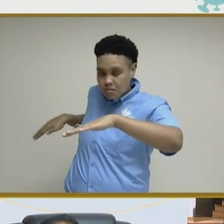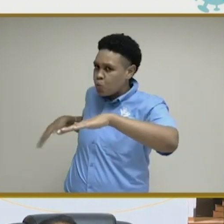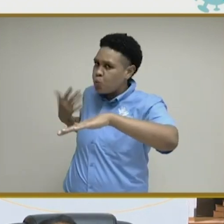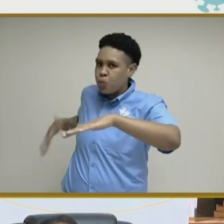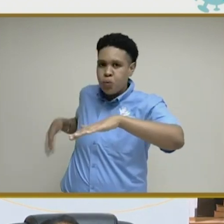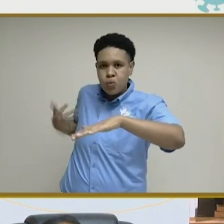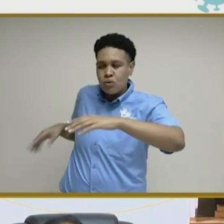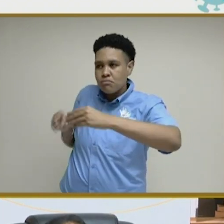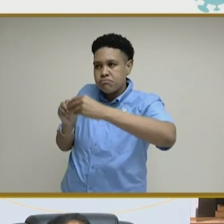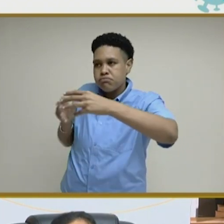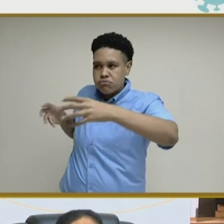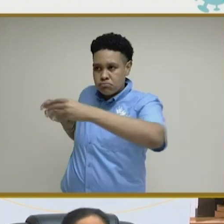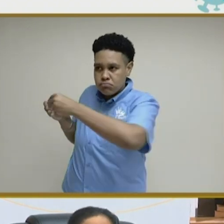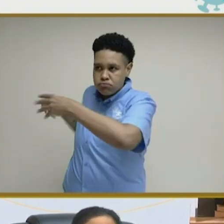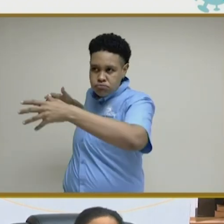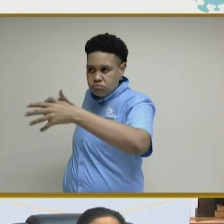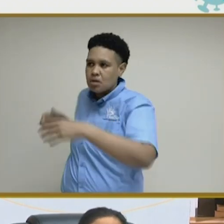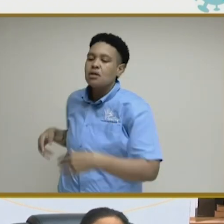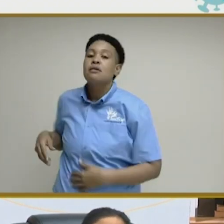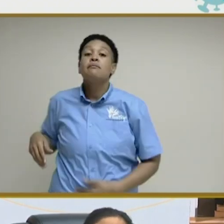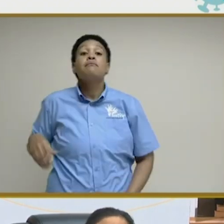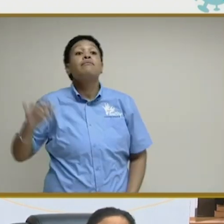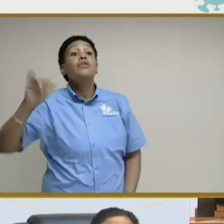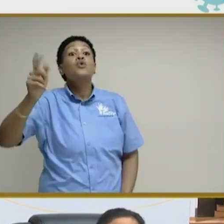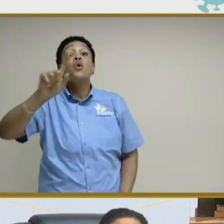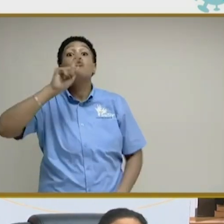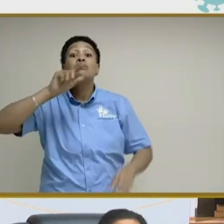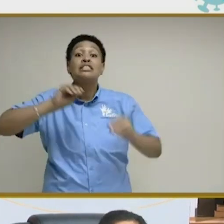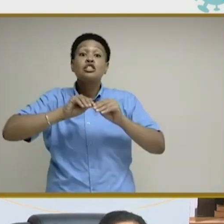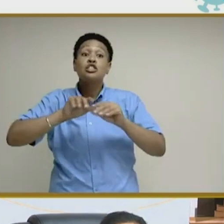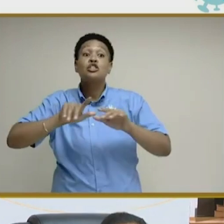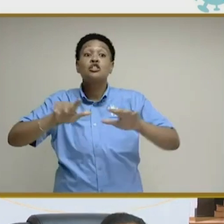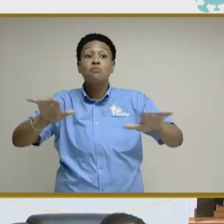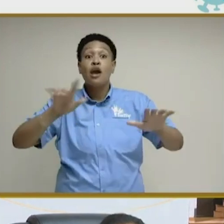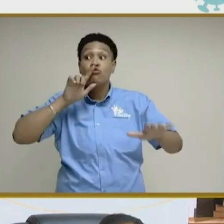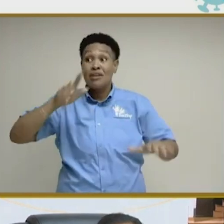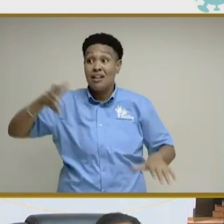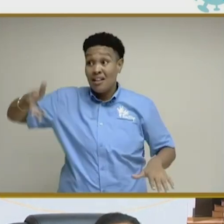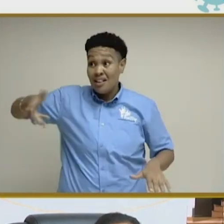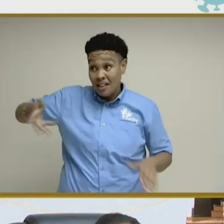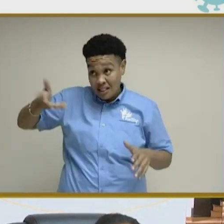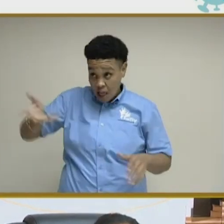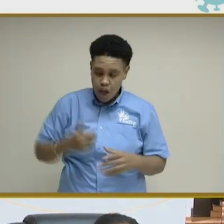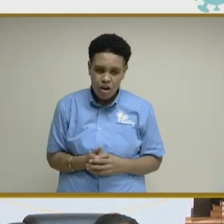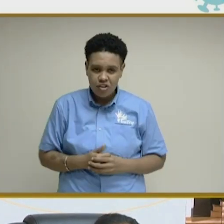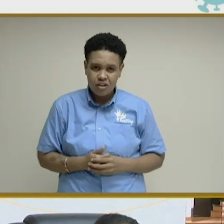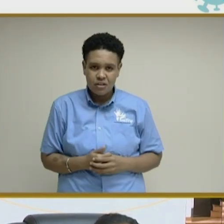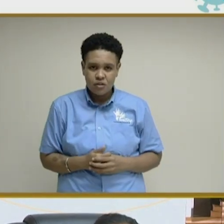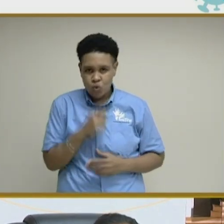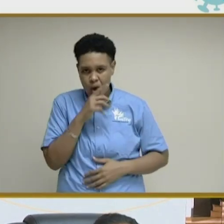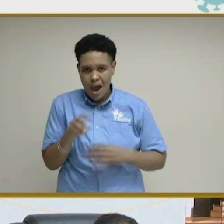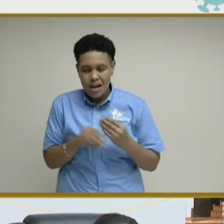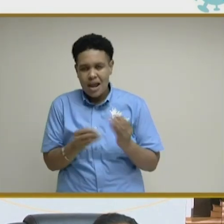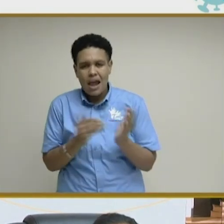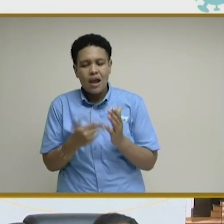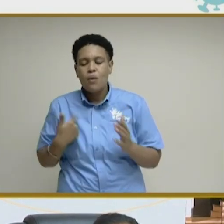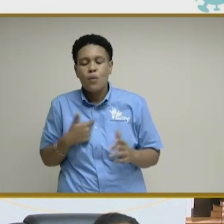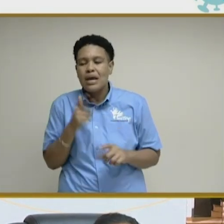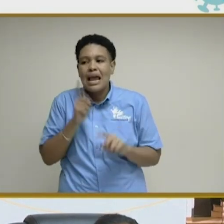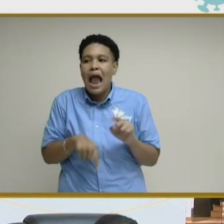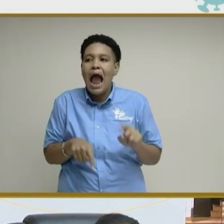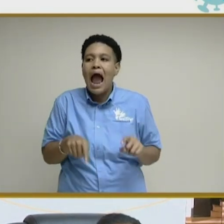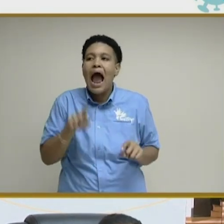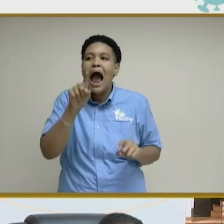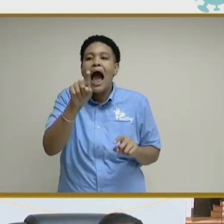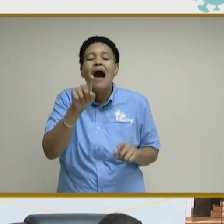this is what the cases, this is where the spread of cases lie. And so, again, we can't